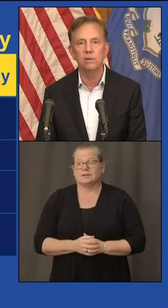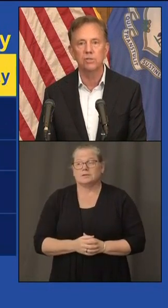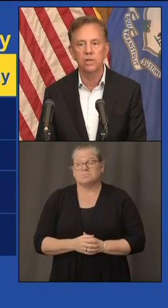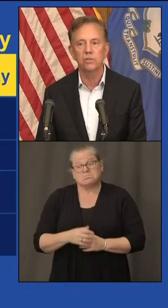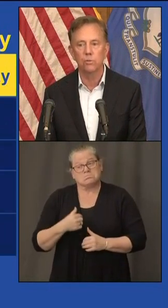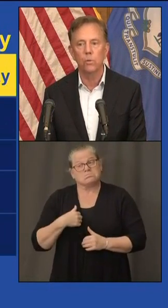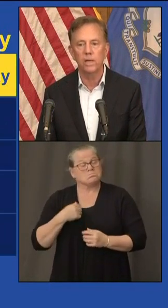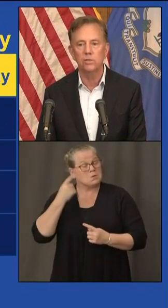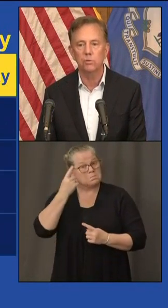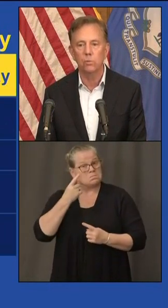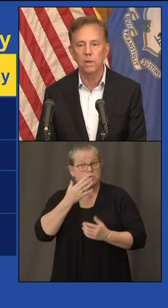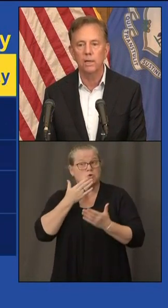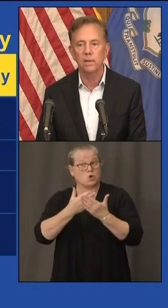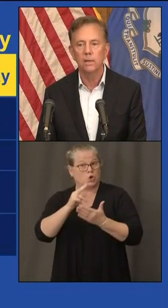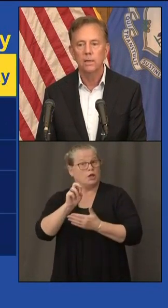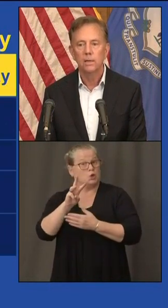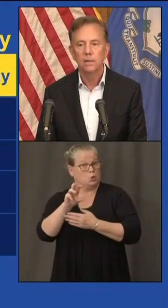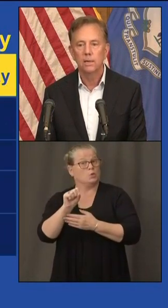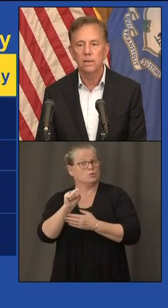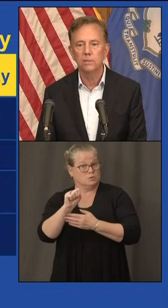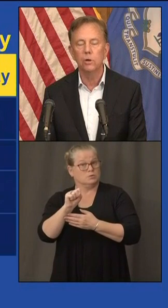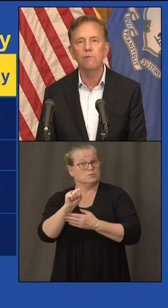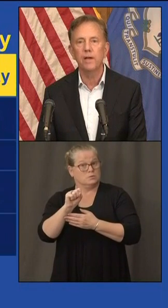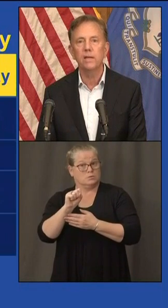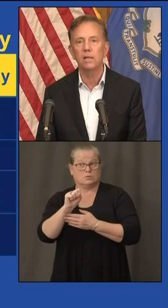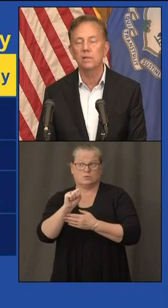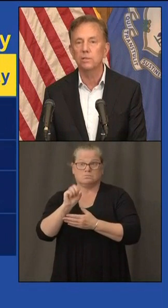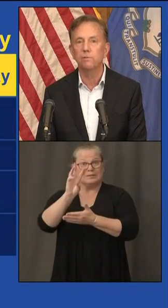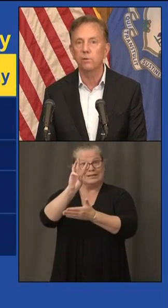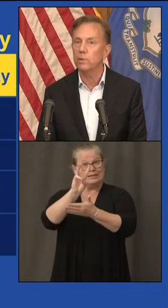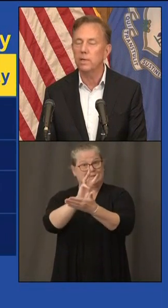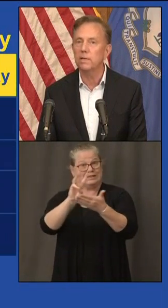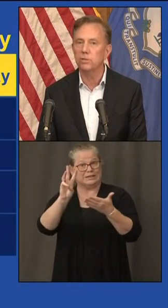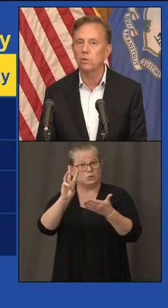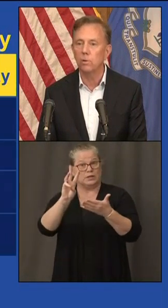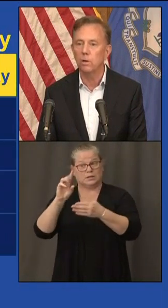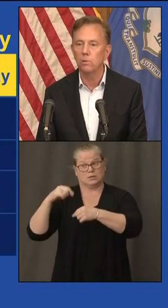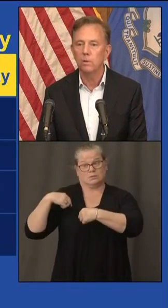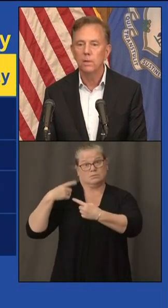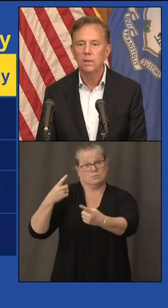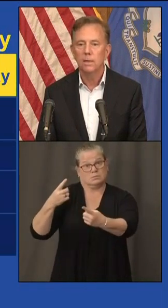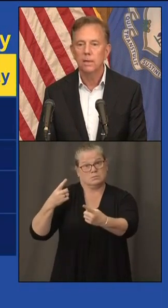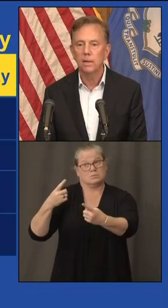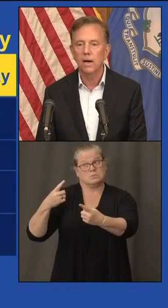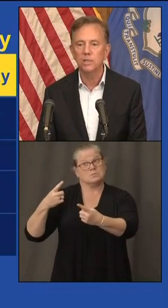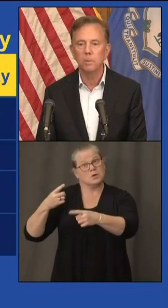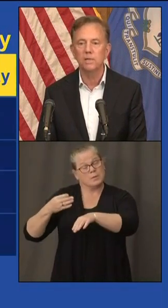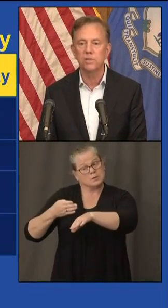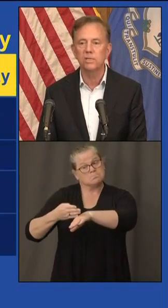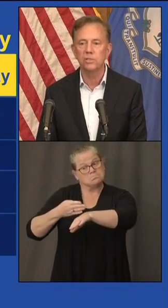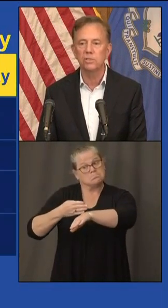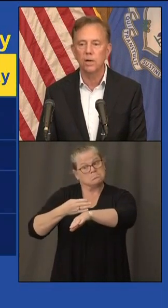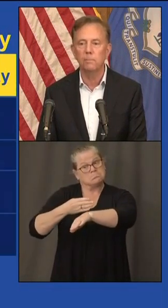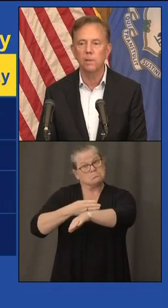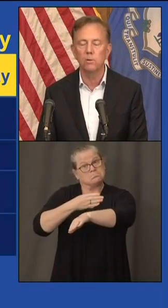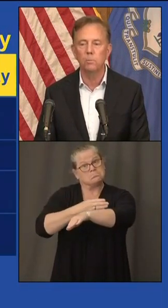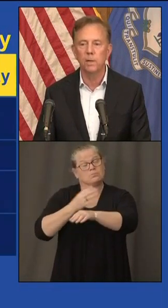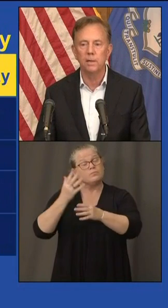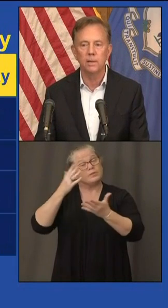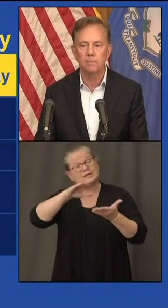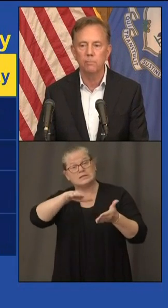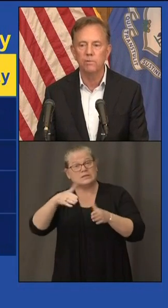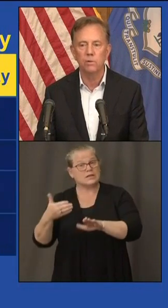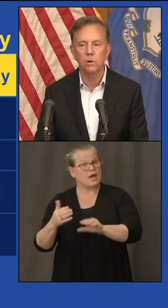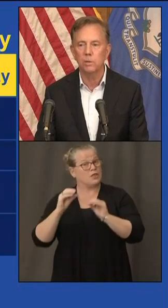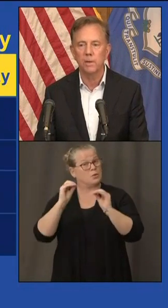uh now six weeks running uh no fatalities for three days in a row uh hospitalizations up a little